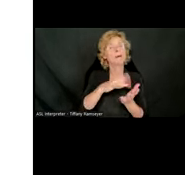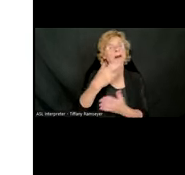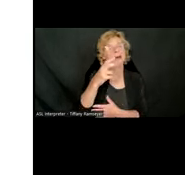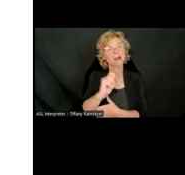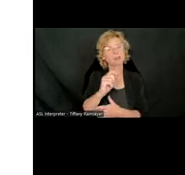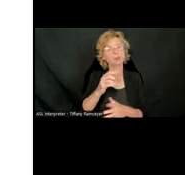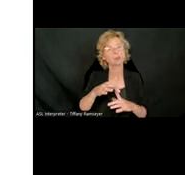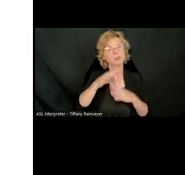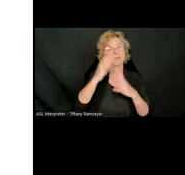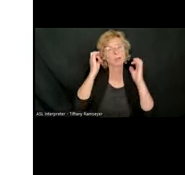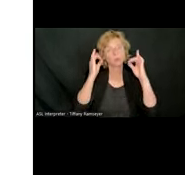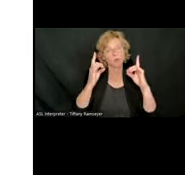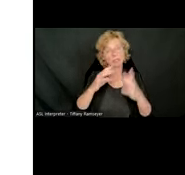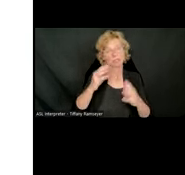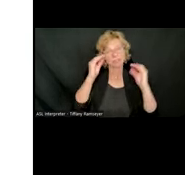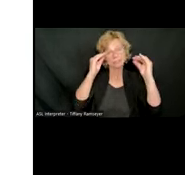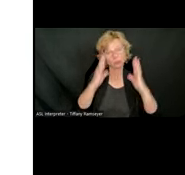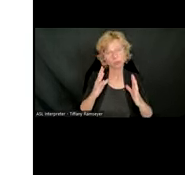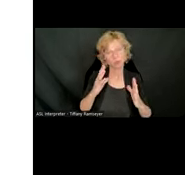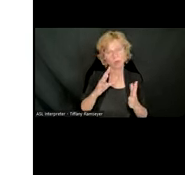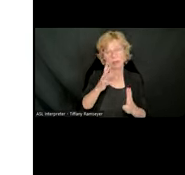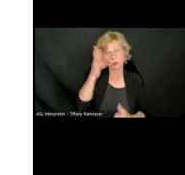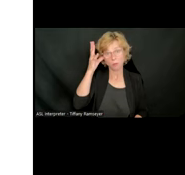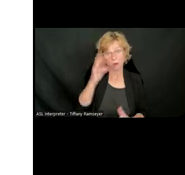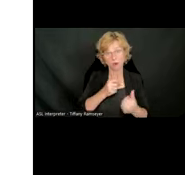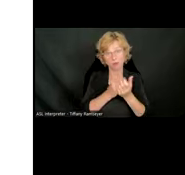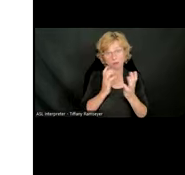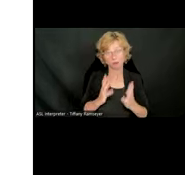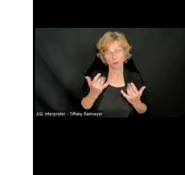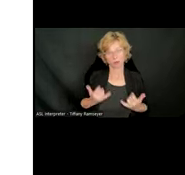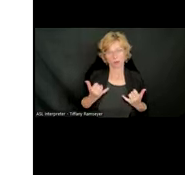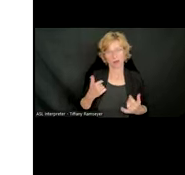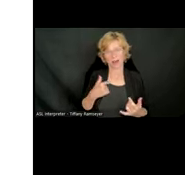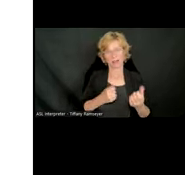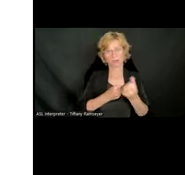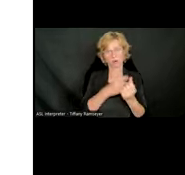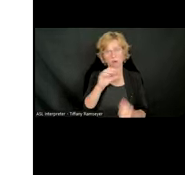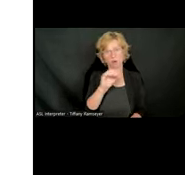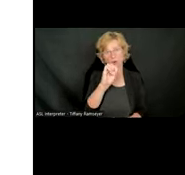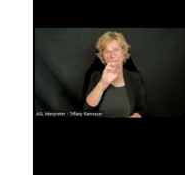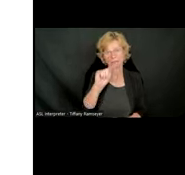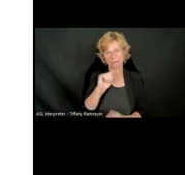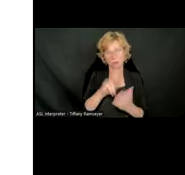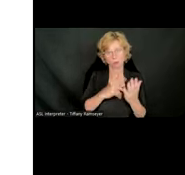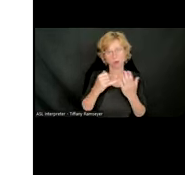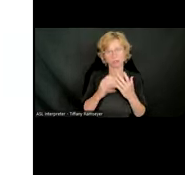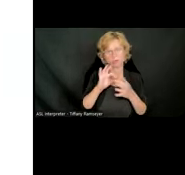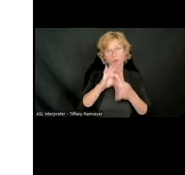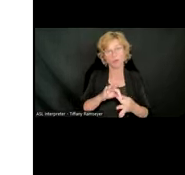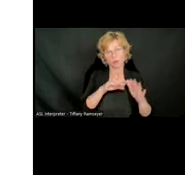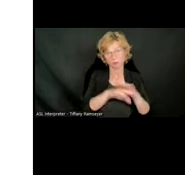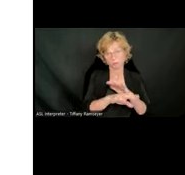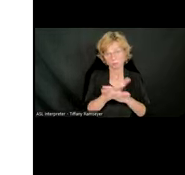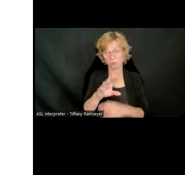advocate. Currently, I support OET projects around accessibility. And OET's mission is